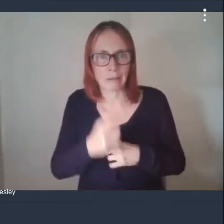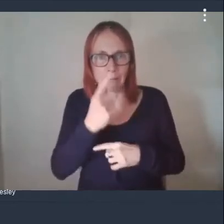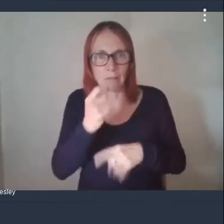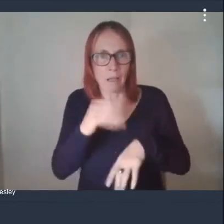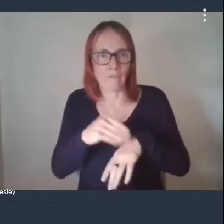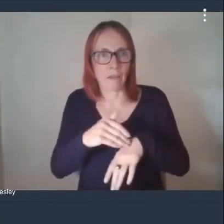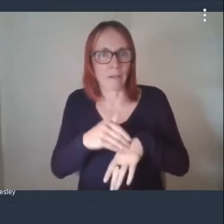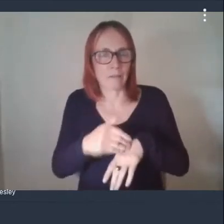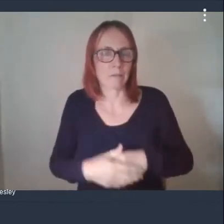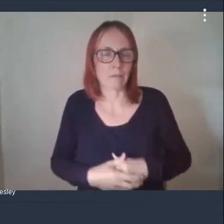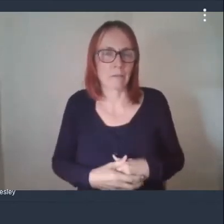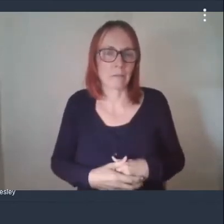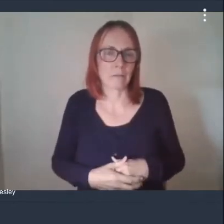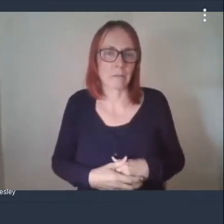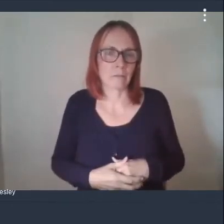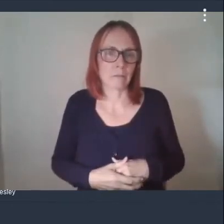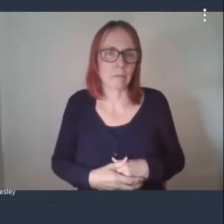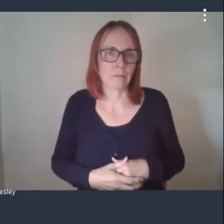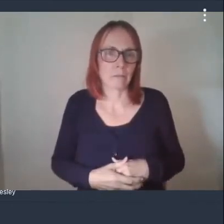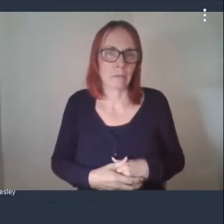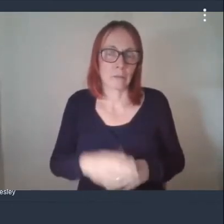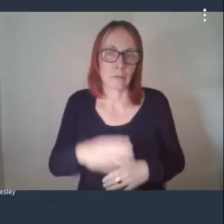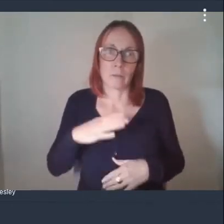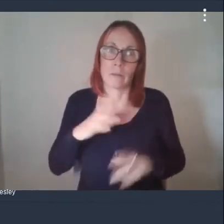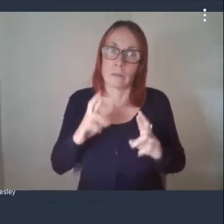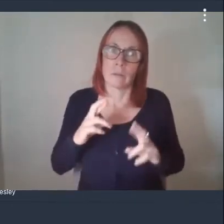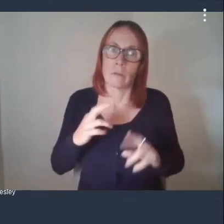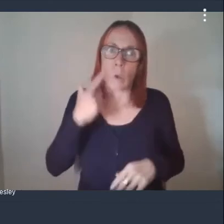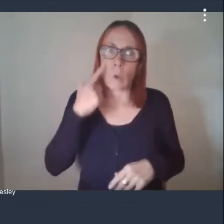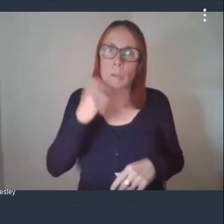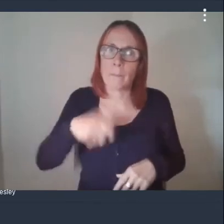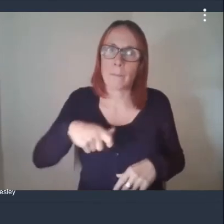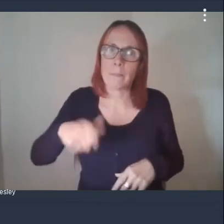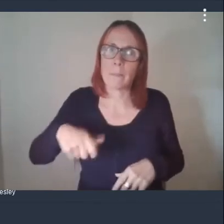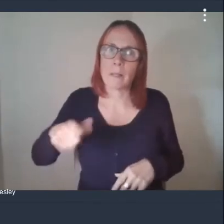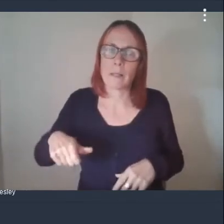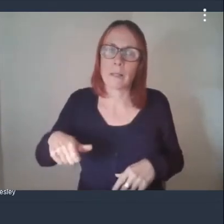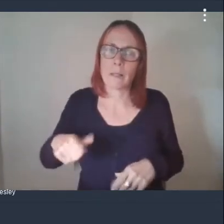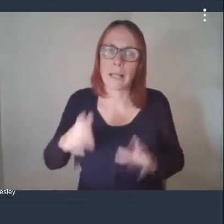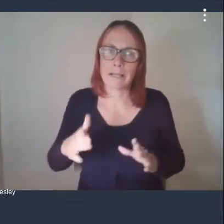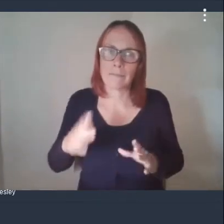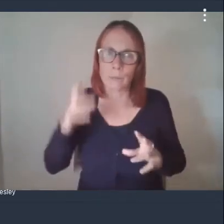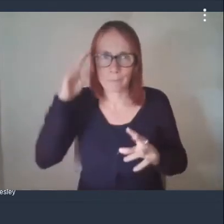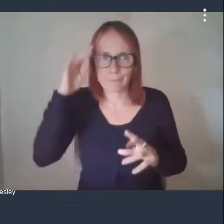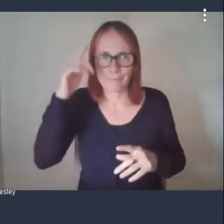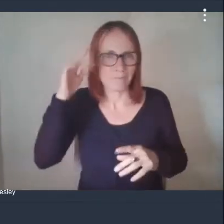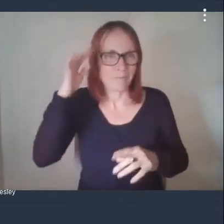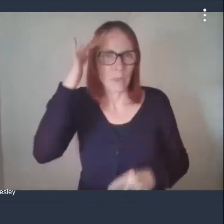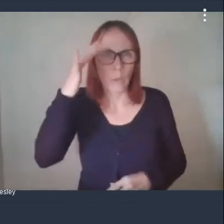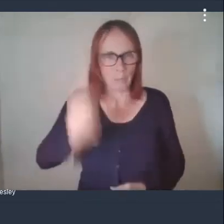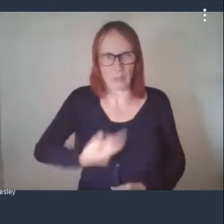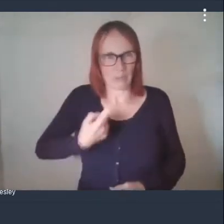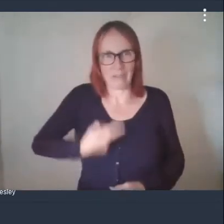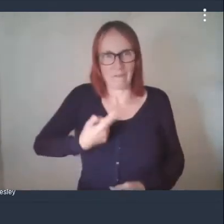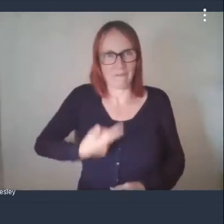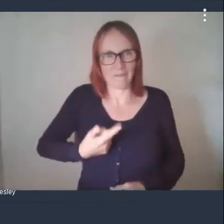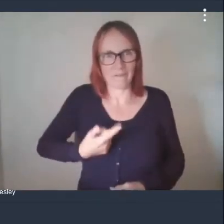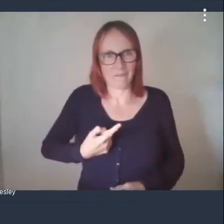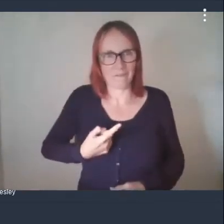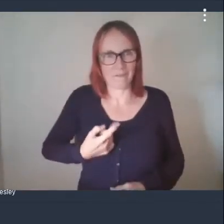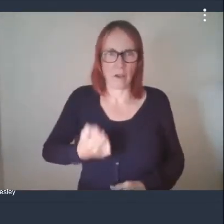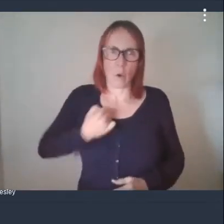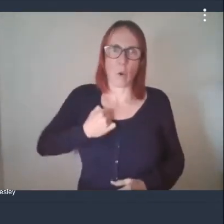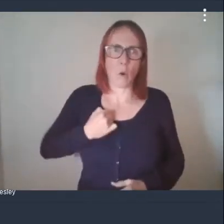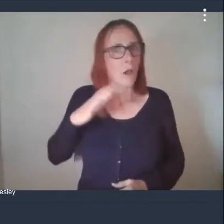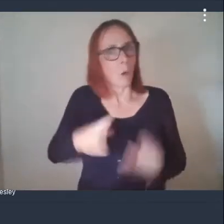and my only ask of them is sometimes you you maybe need to think broader than just your own wish to go out with your